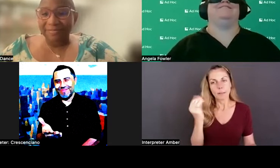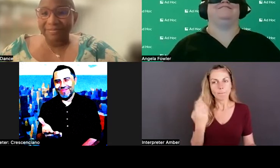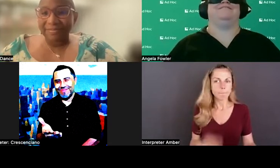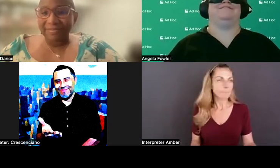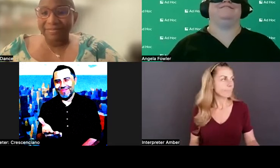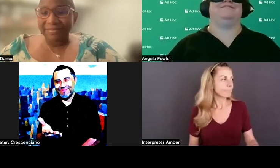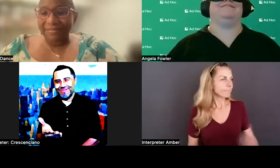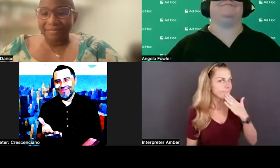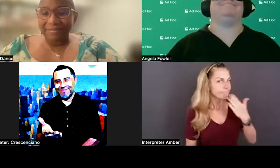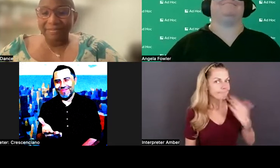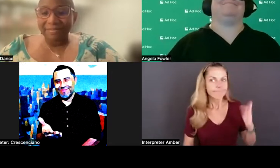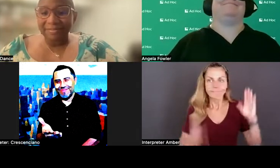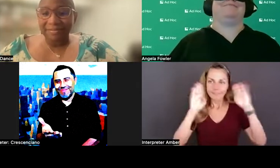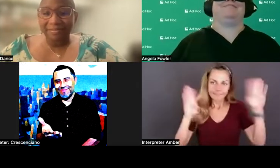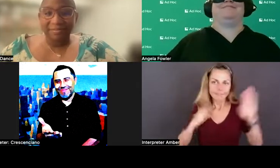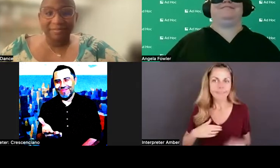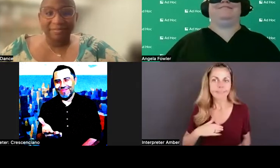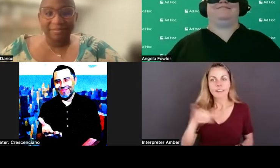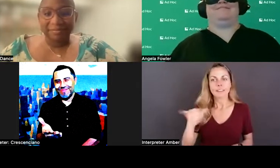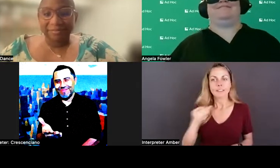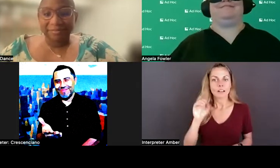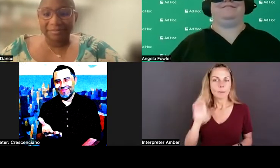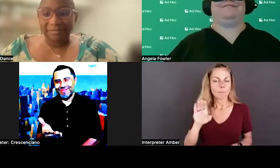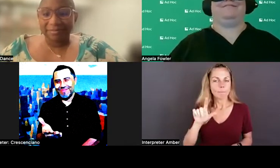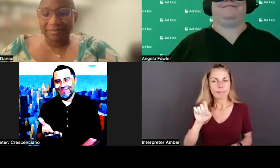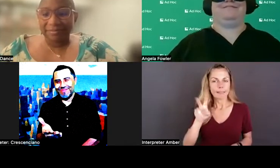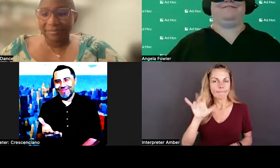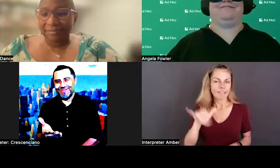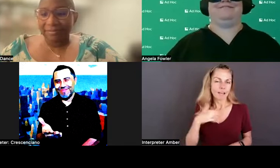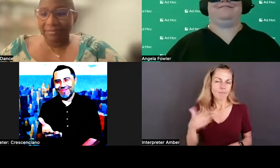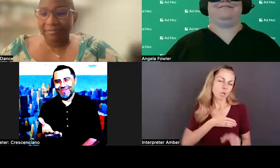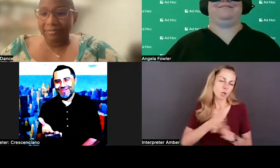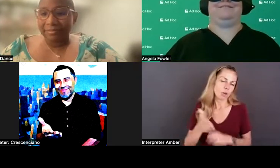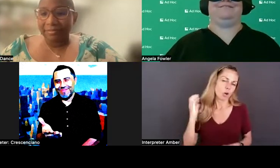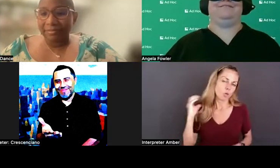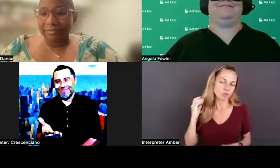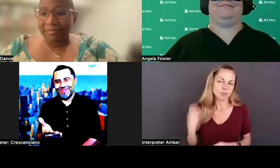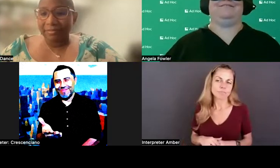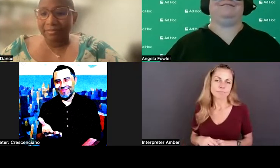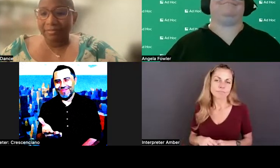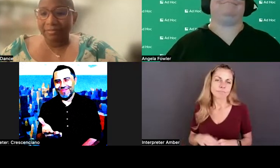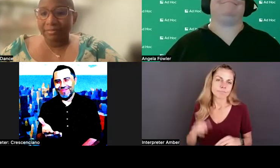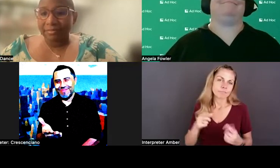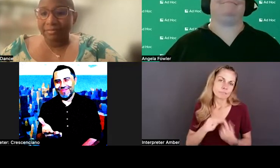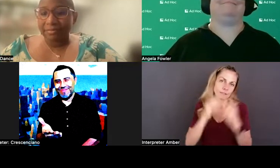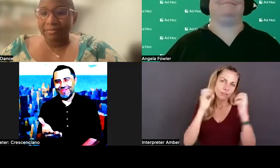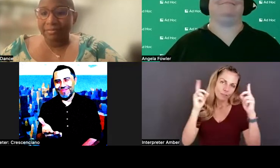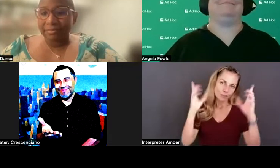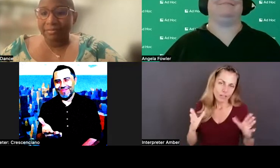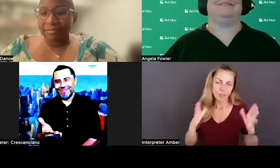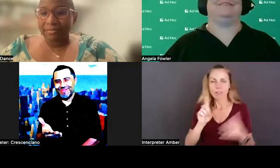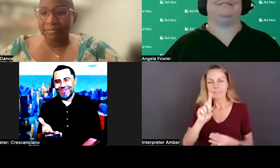much. Hey, everyone. My name is Jacob Levy. I am a career coach, special educator, and disability advocate.